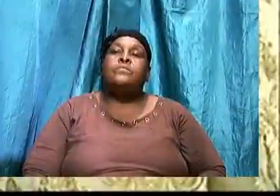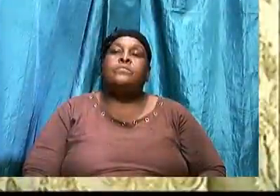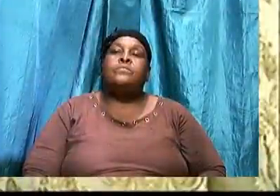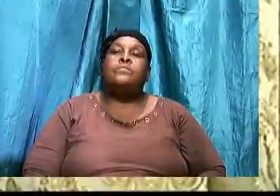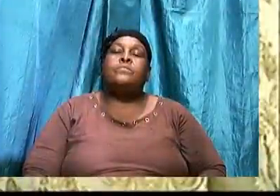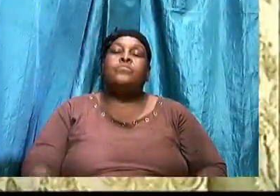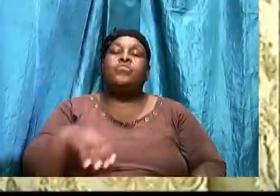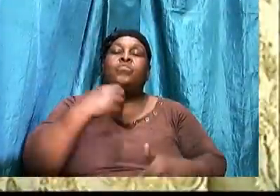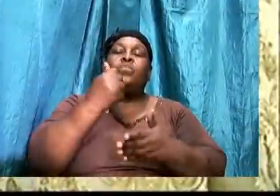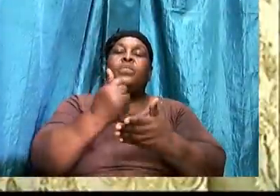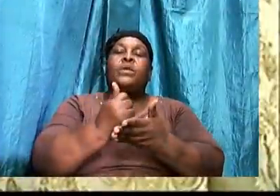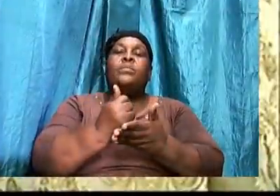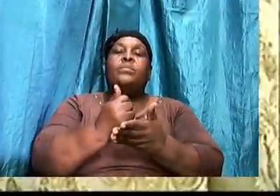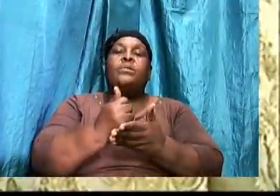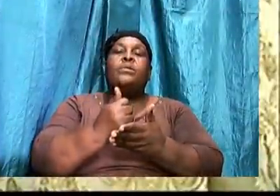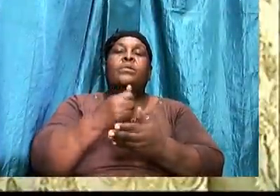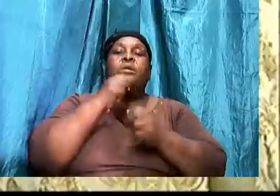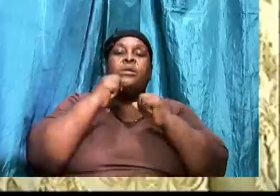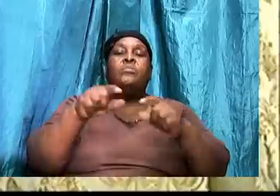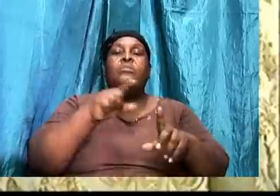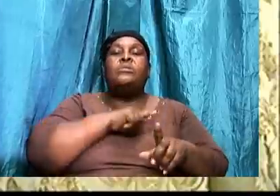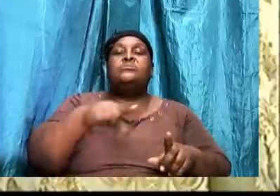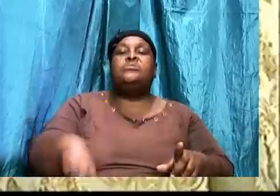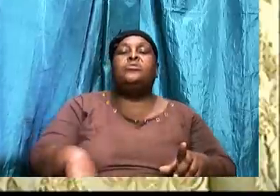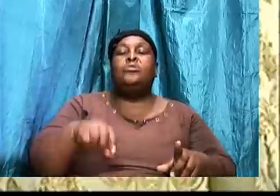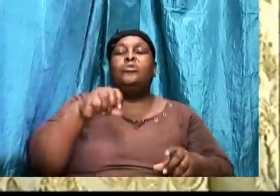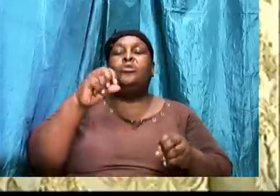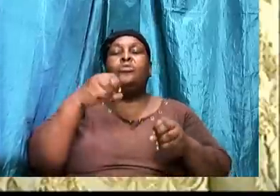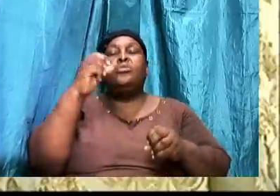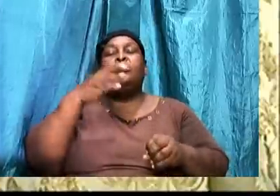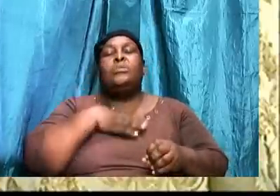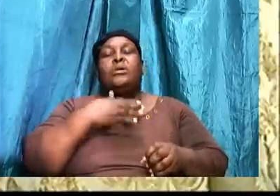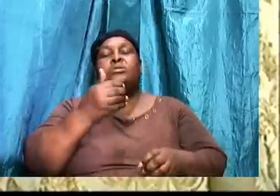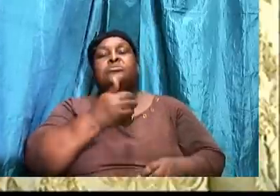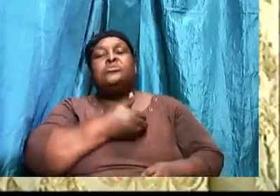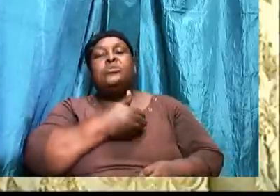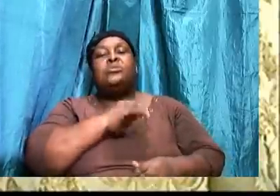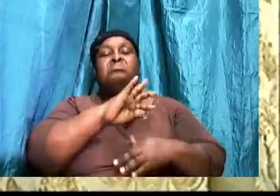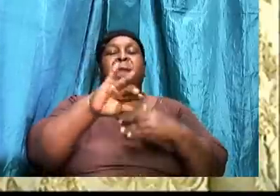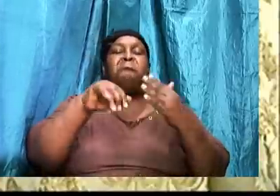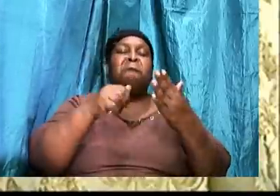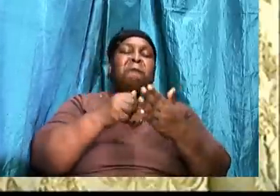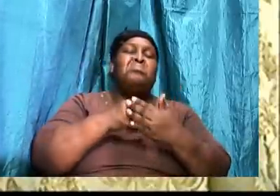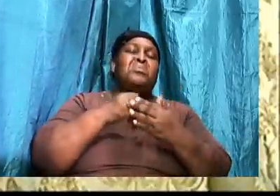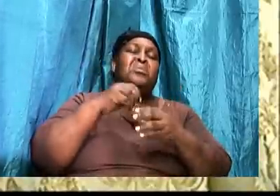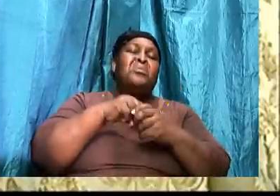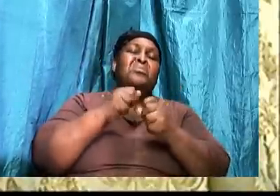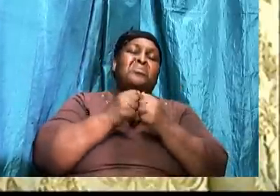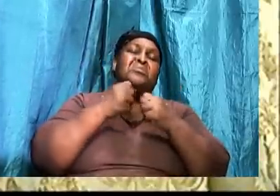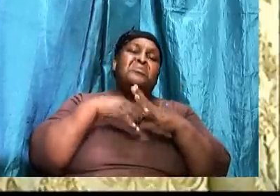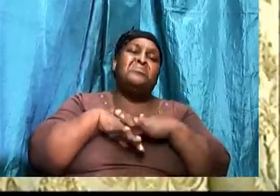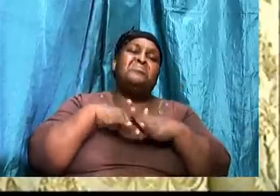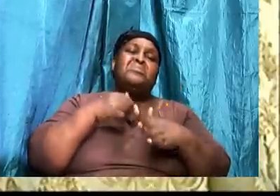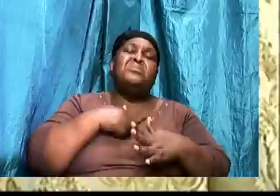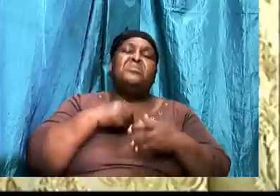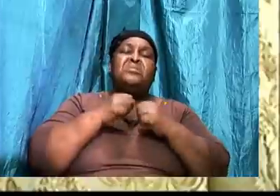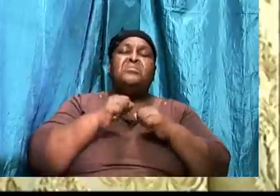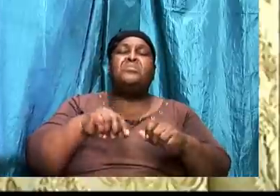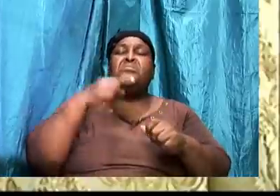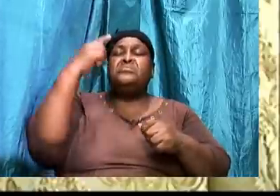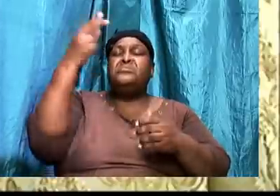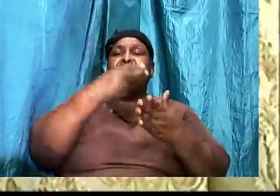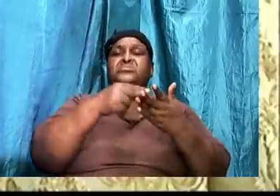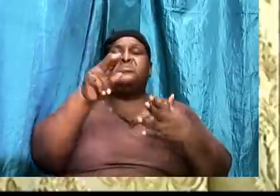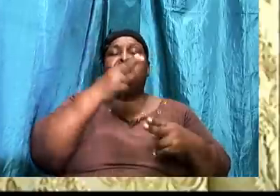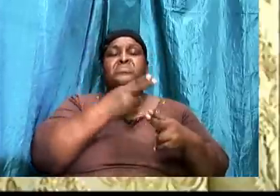Amen. Bless the Lord, O my soul, and all that is within me. Bless His holy